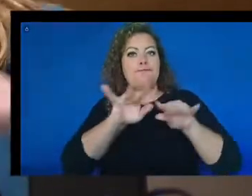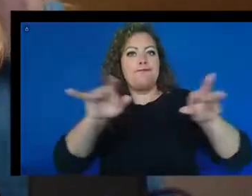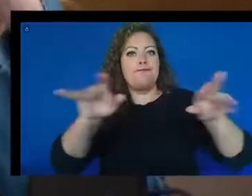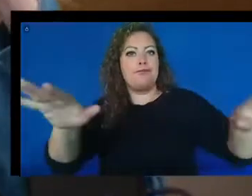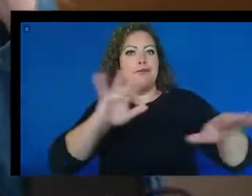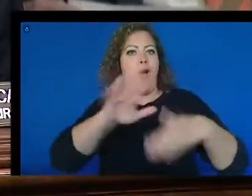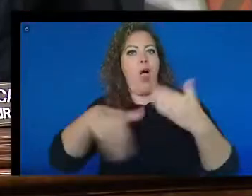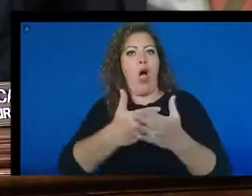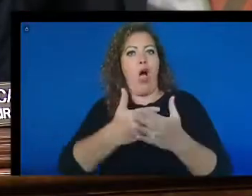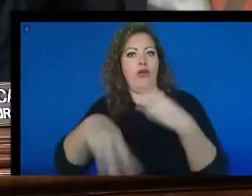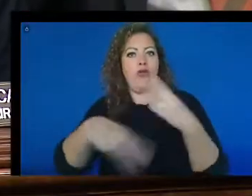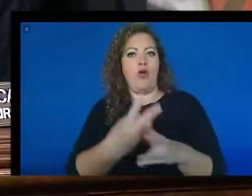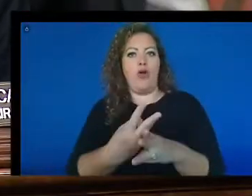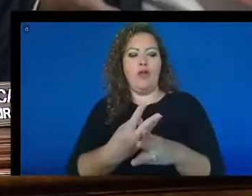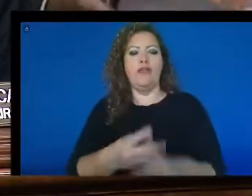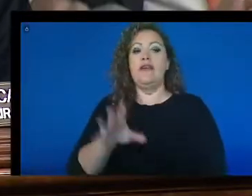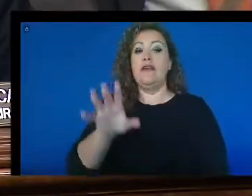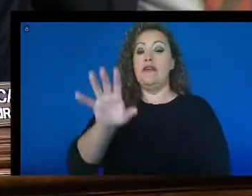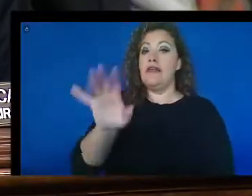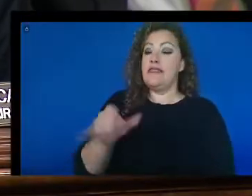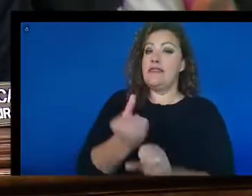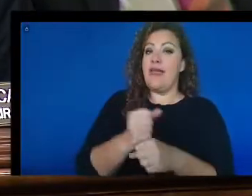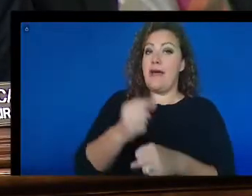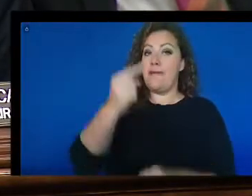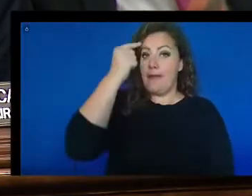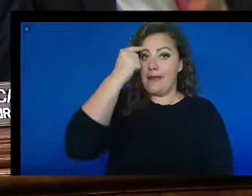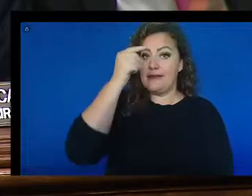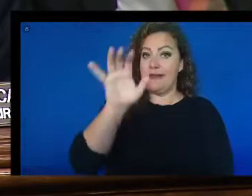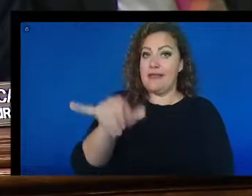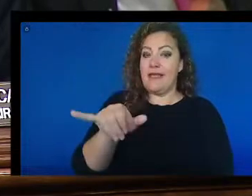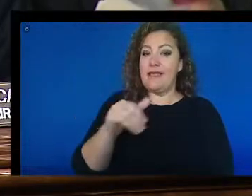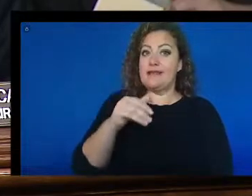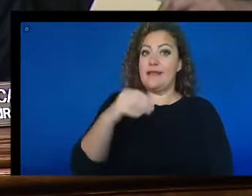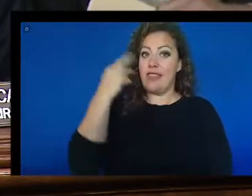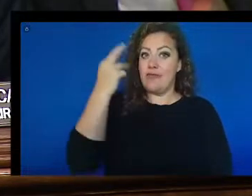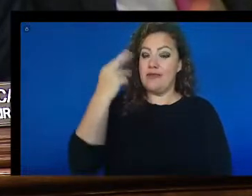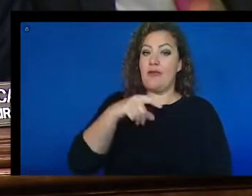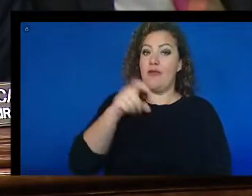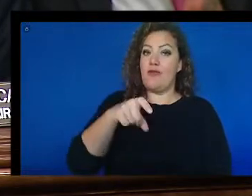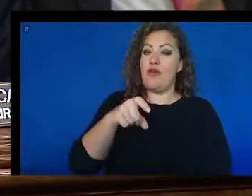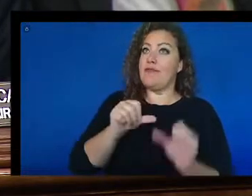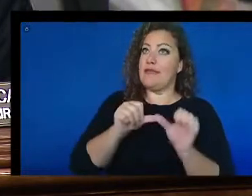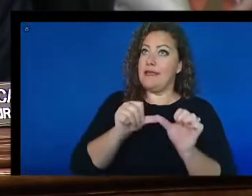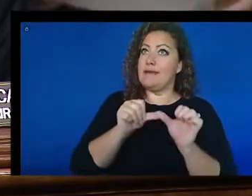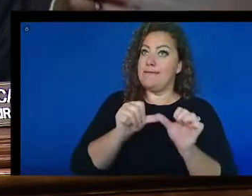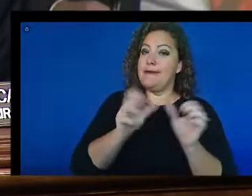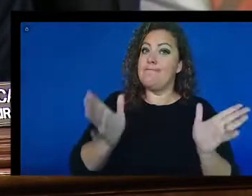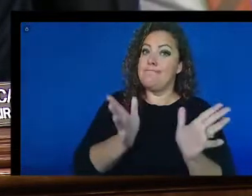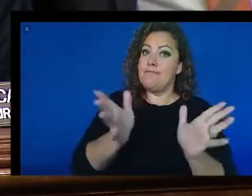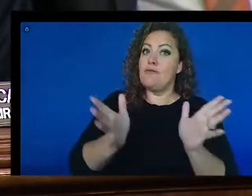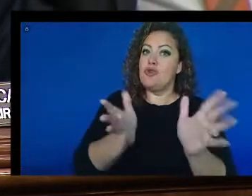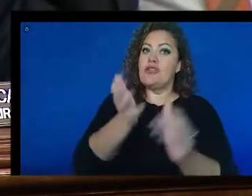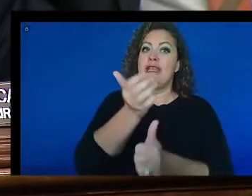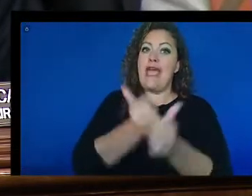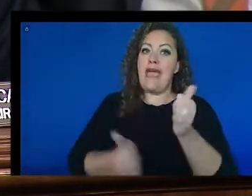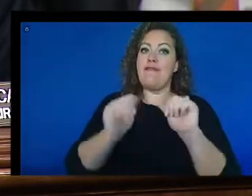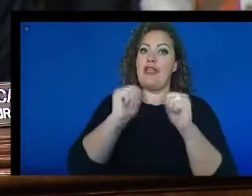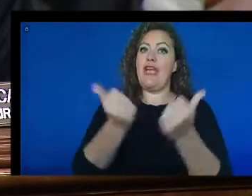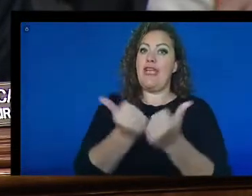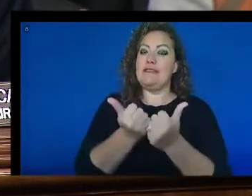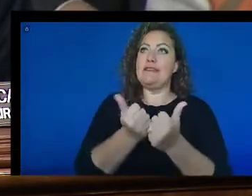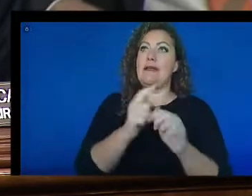Well, that all makes sense and it's all the more reason why we've got to keep pushing every agency, but in this case to